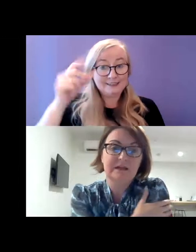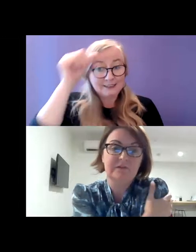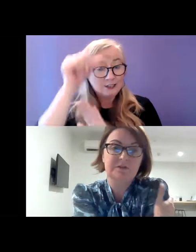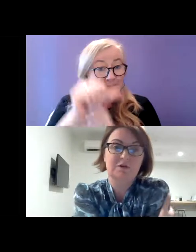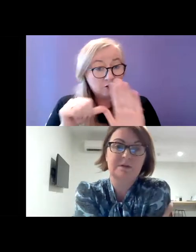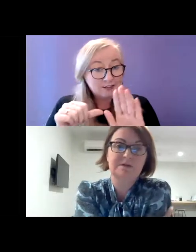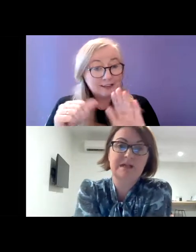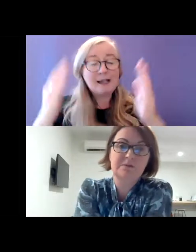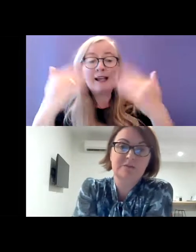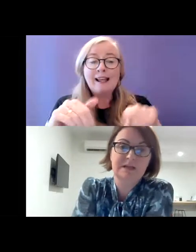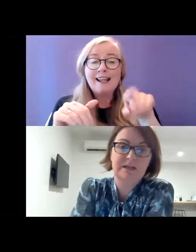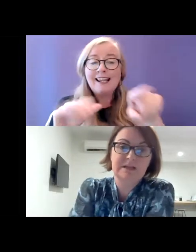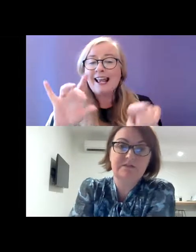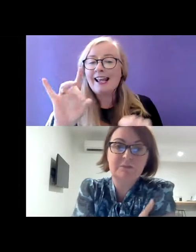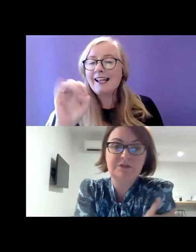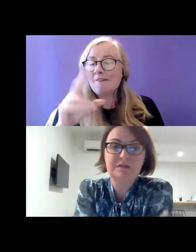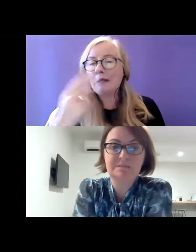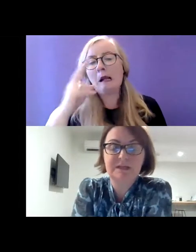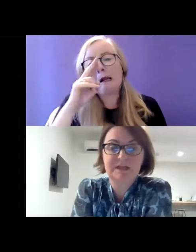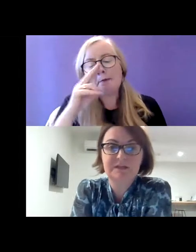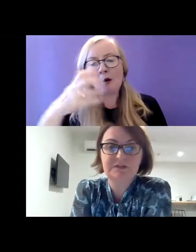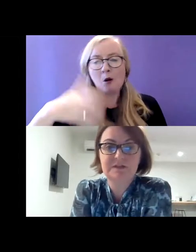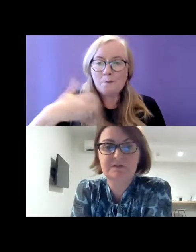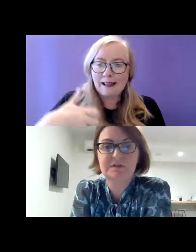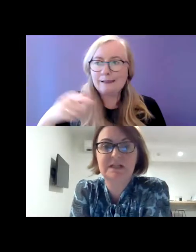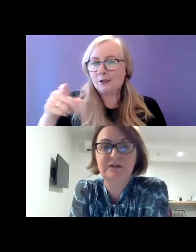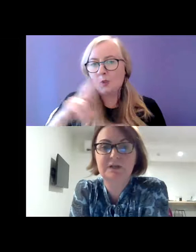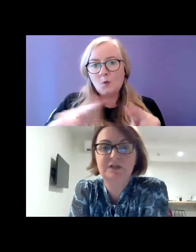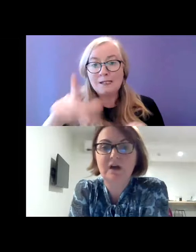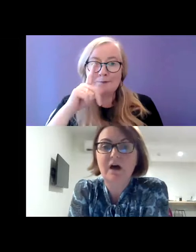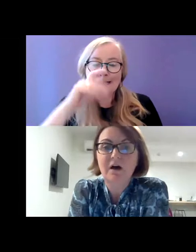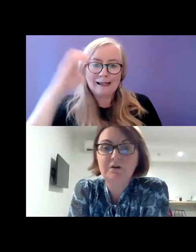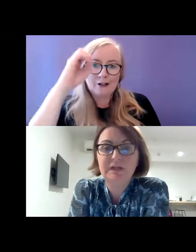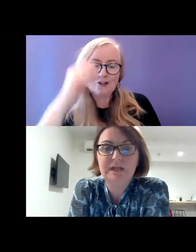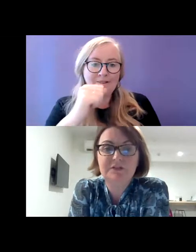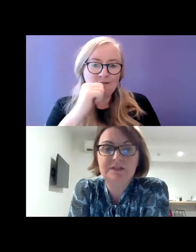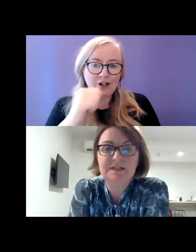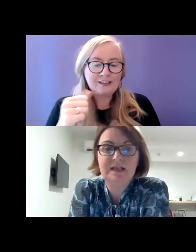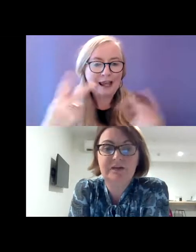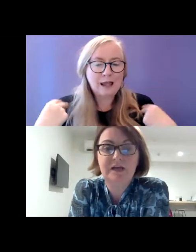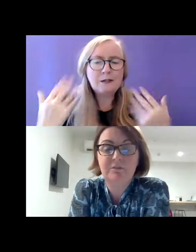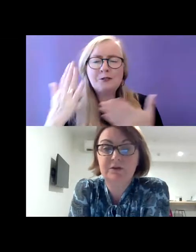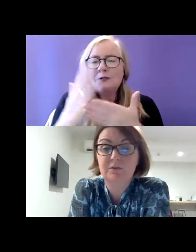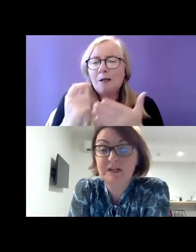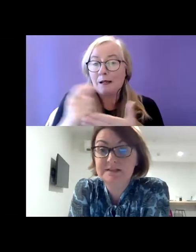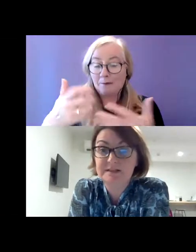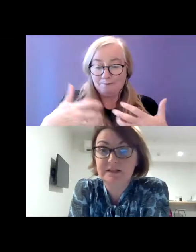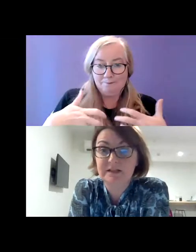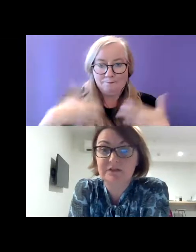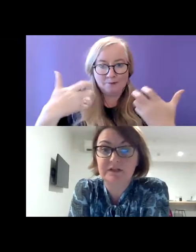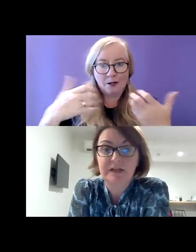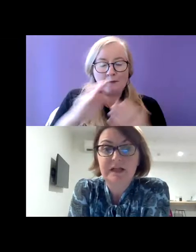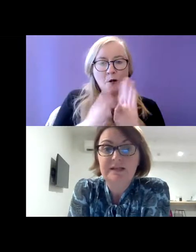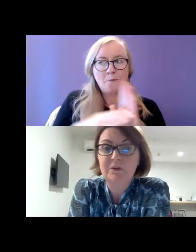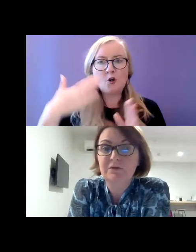And here Kevin talks about, neighbours complain, the family do not speak English as their first language. On occasion, this anger can become racist